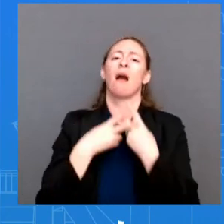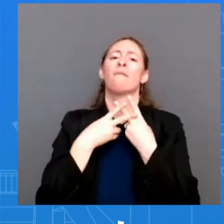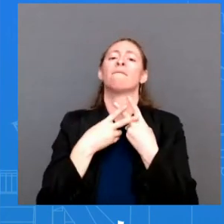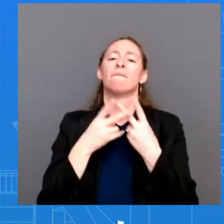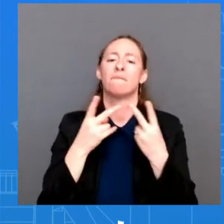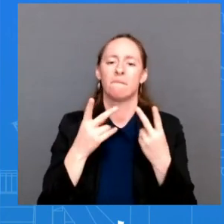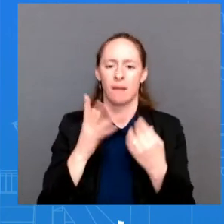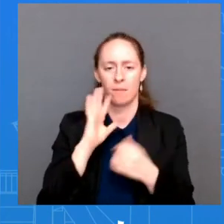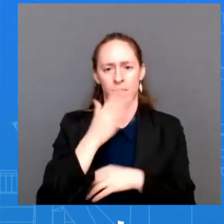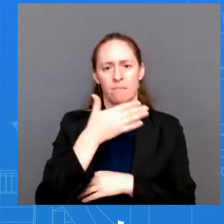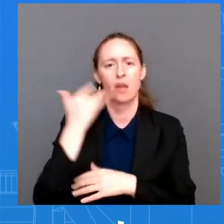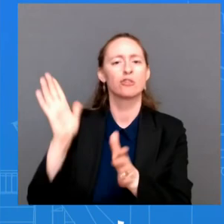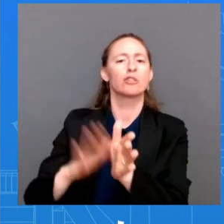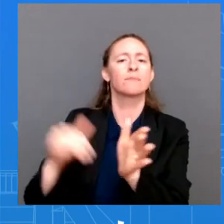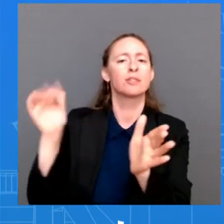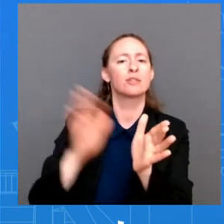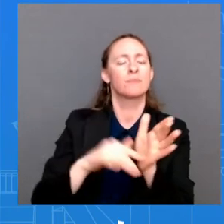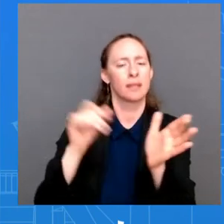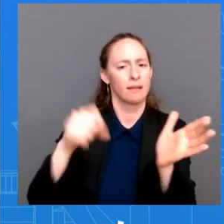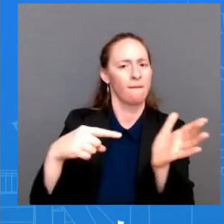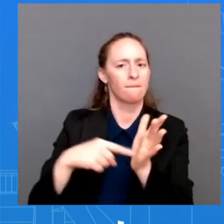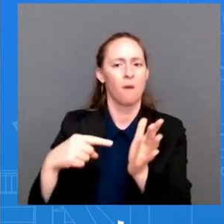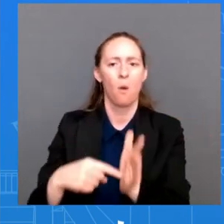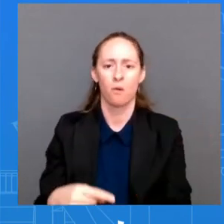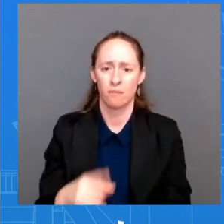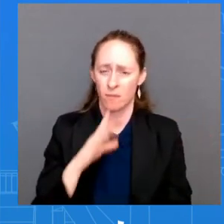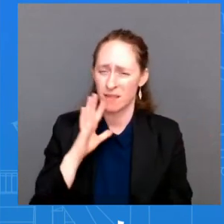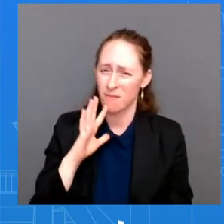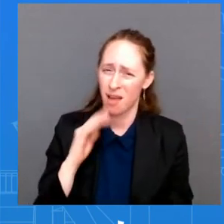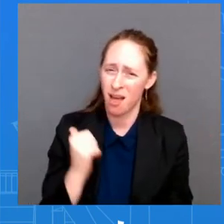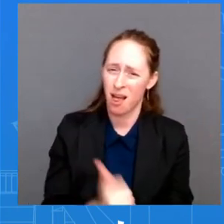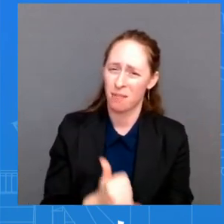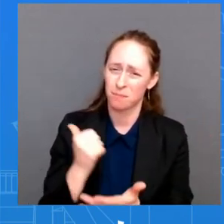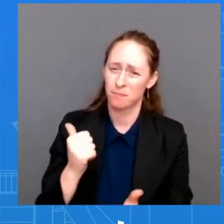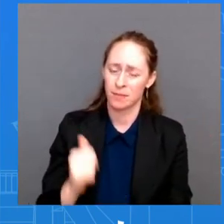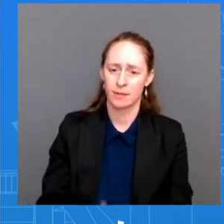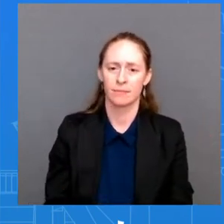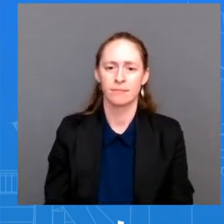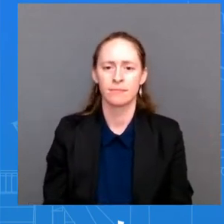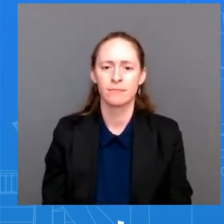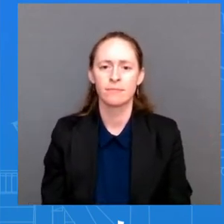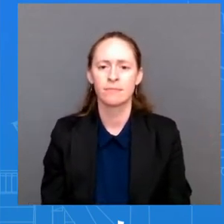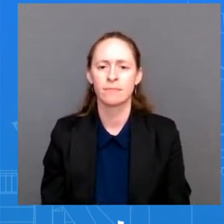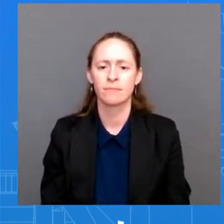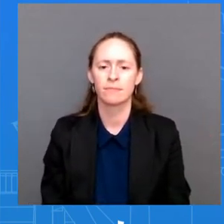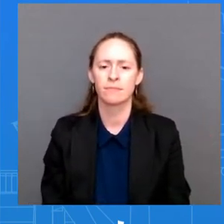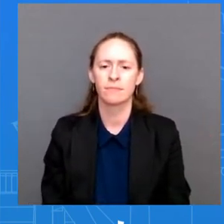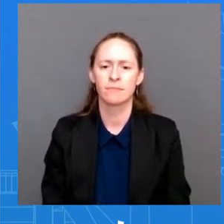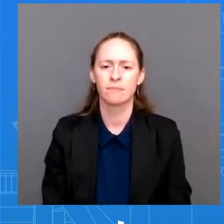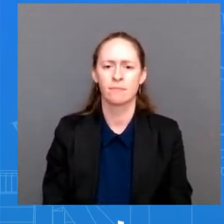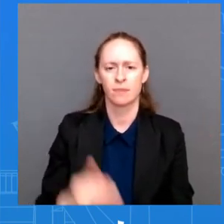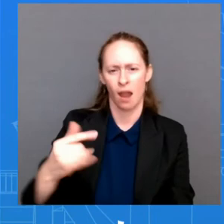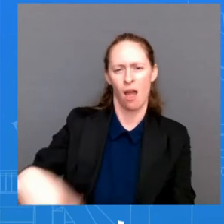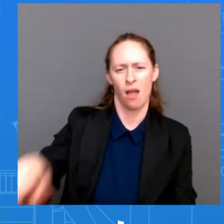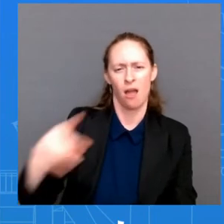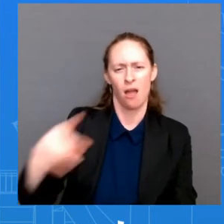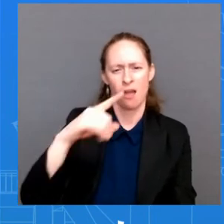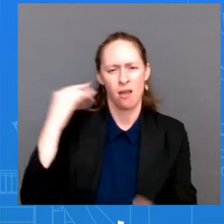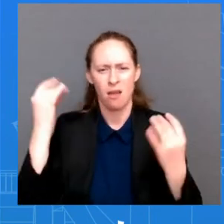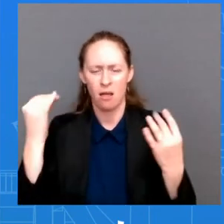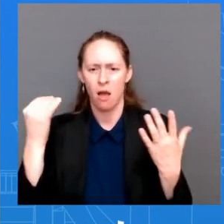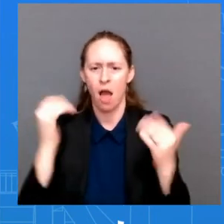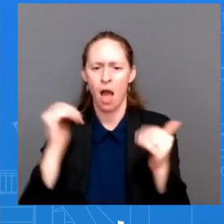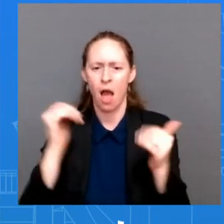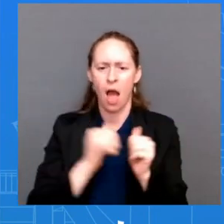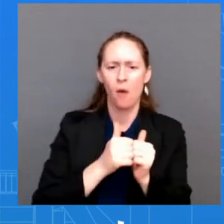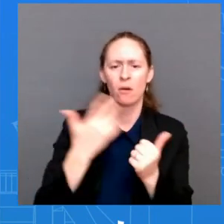uh if you ask a family and you say to them what are some of the costs that you want us to bring down what are the things that really hit your